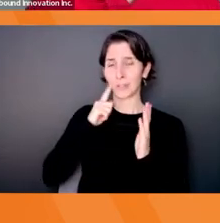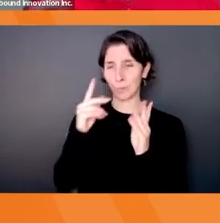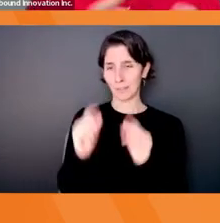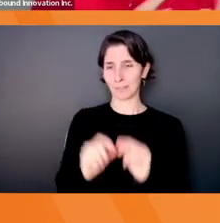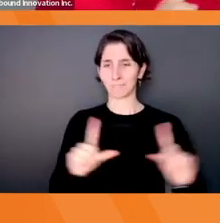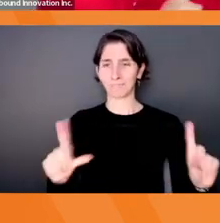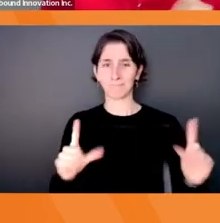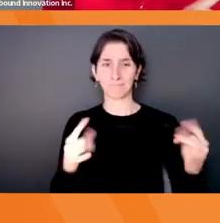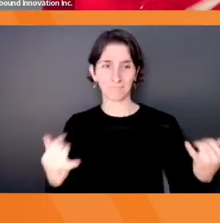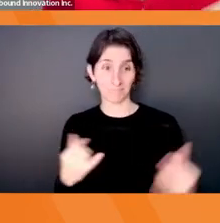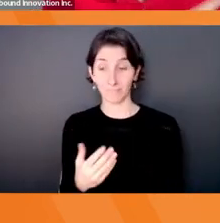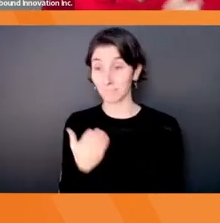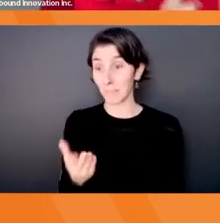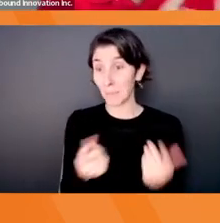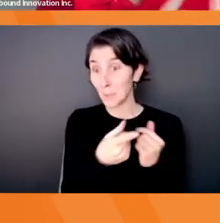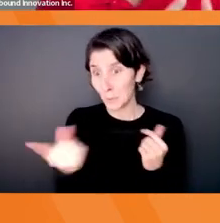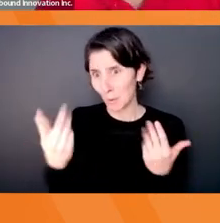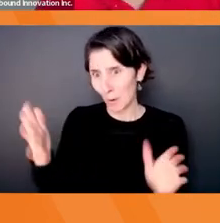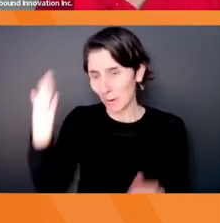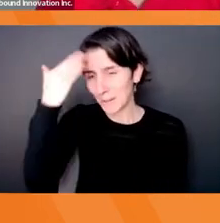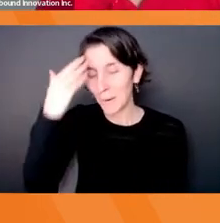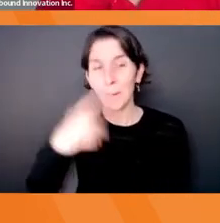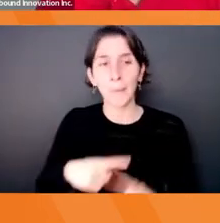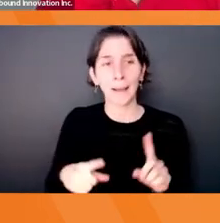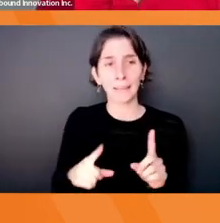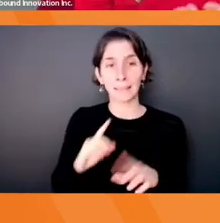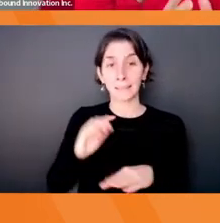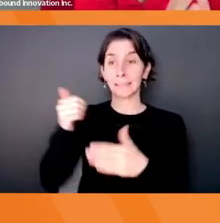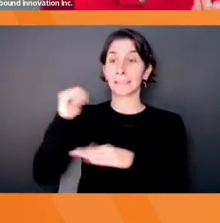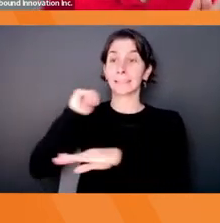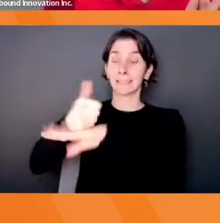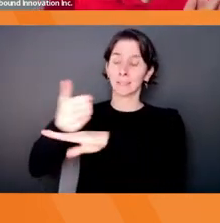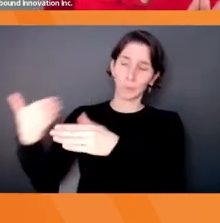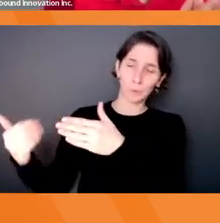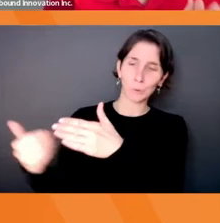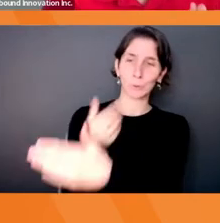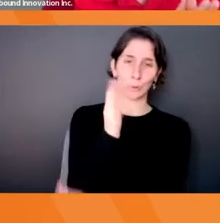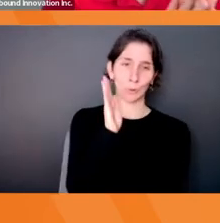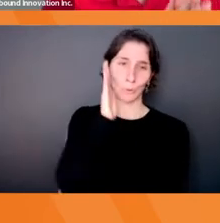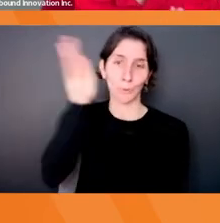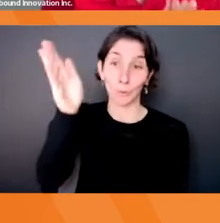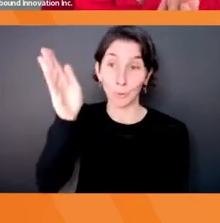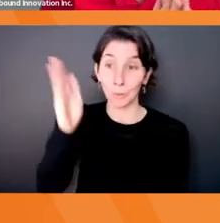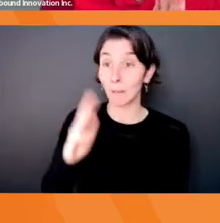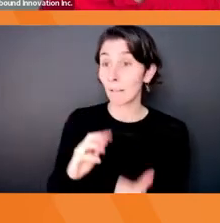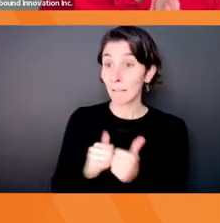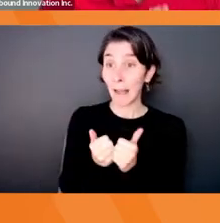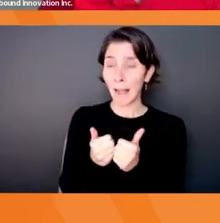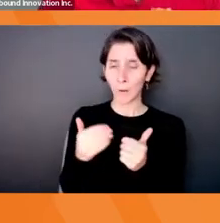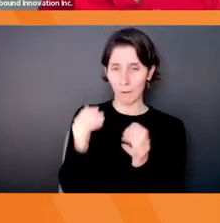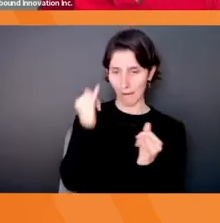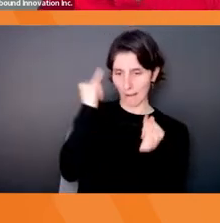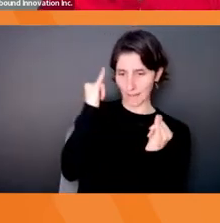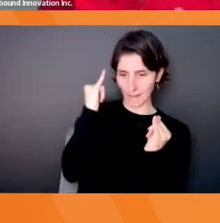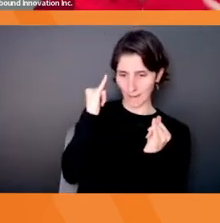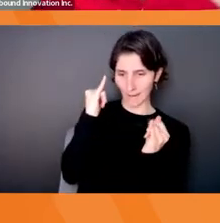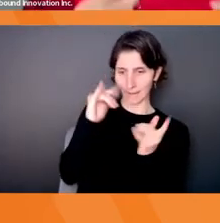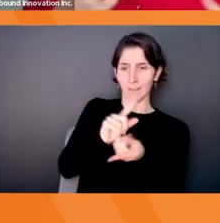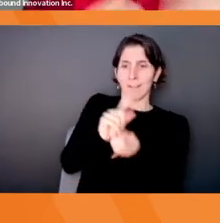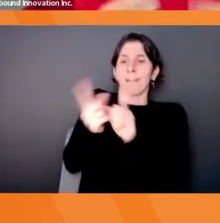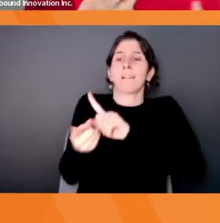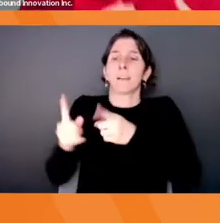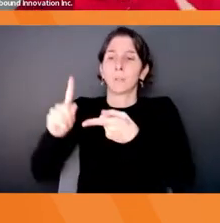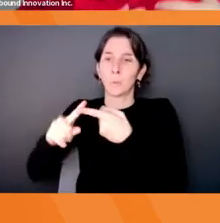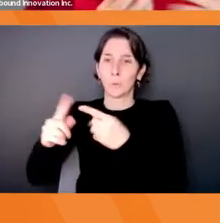And it's simply, you may have got it from before, but it's creating a new future. And we do that by transforming ideas into value. So